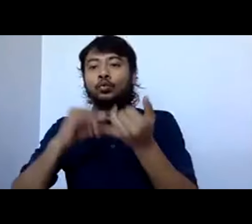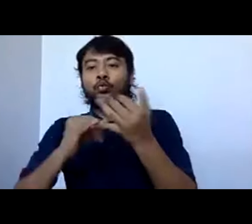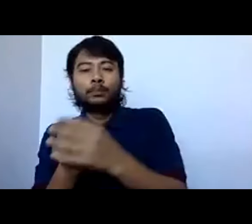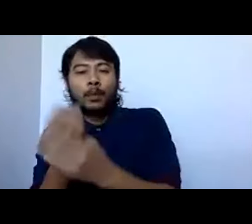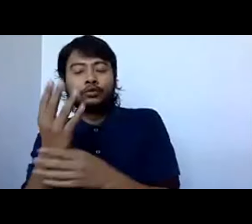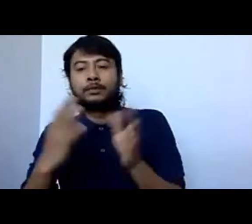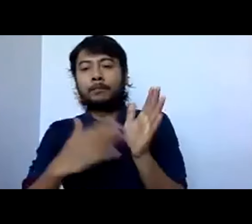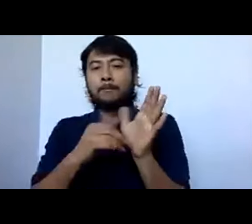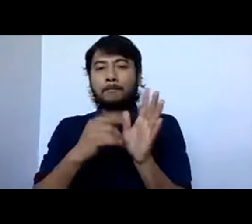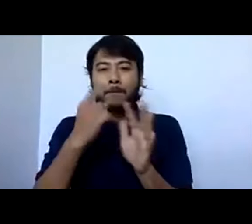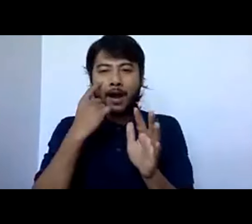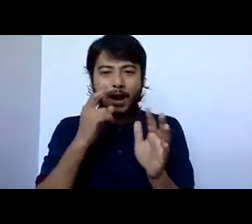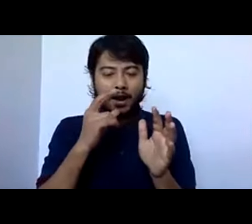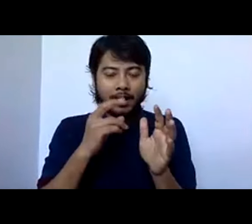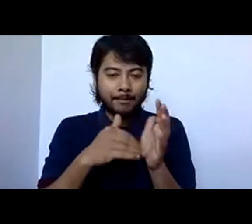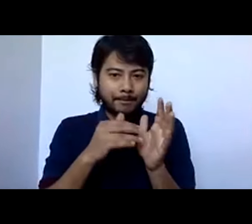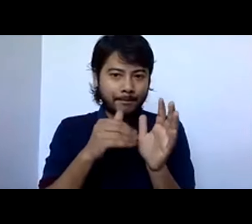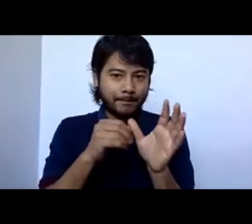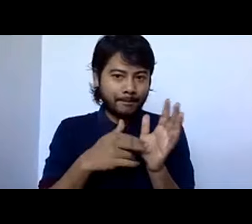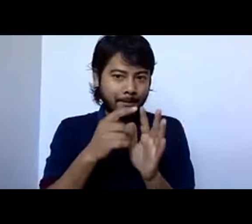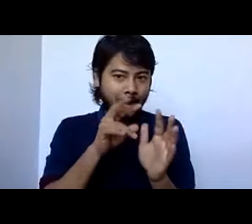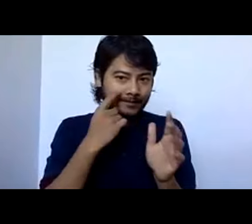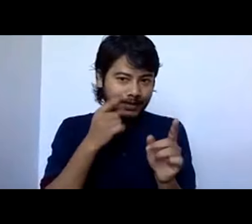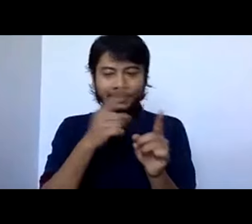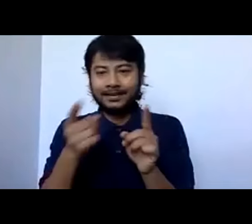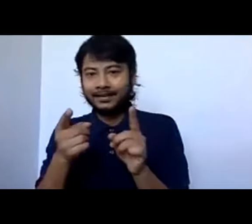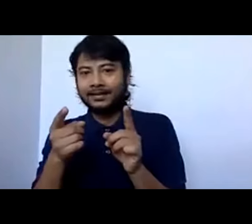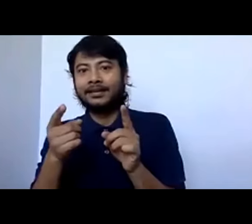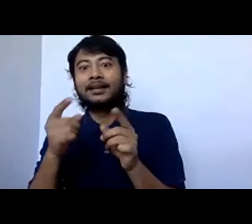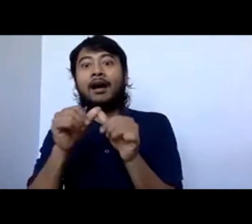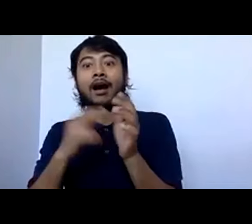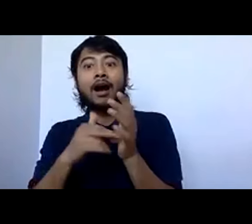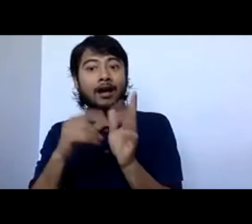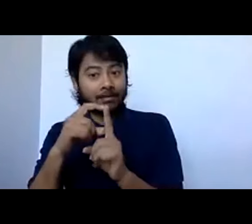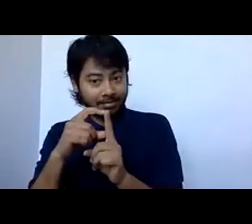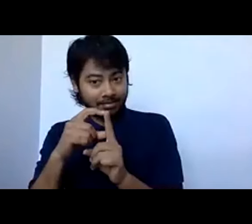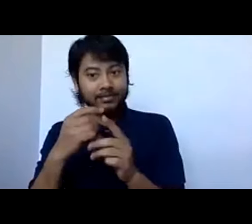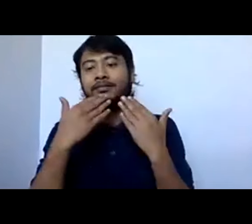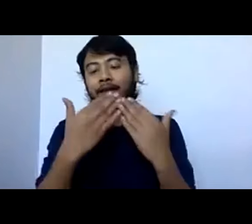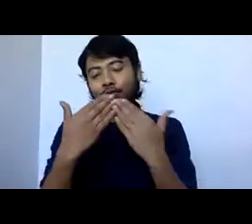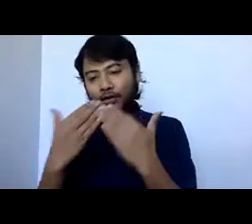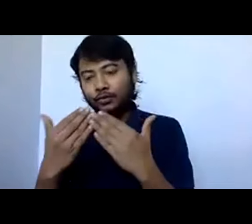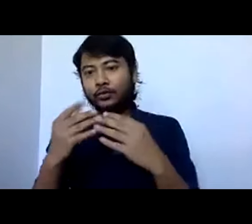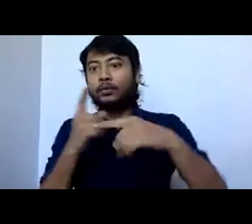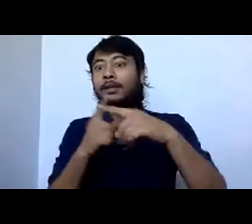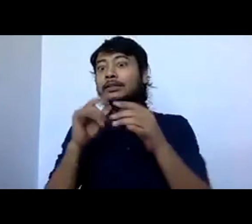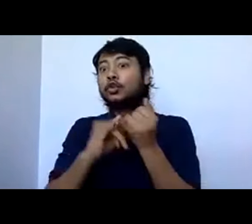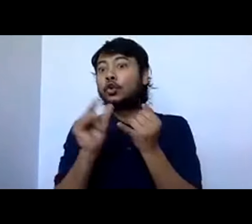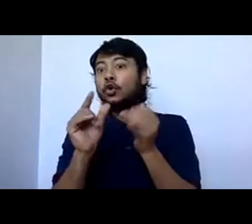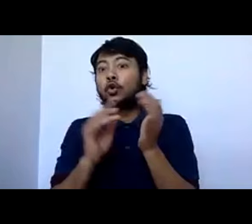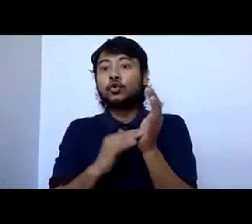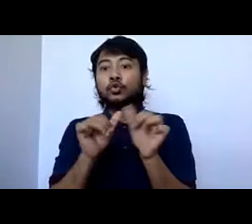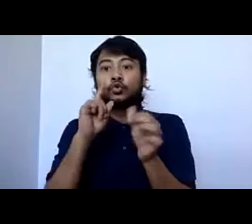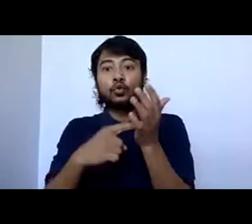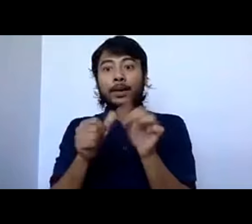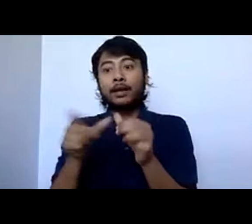Anandji, and also want to acknowledge Sumeraji and all the work she's doing. know she's speaking after me and the incredible amount of work